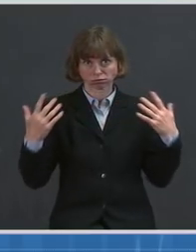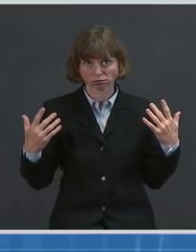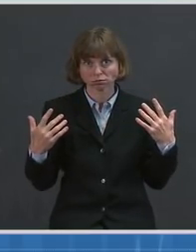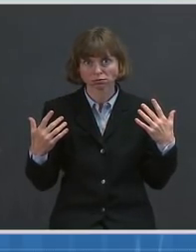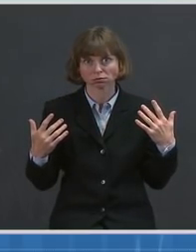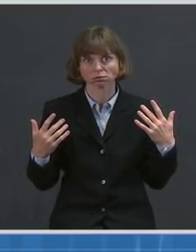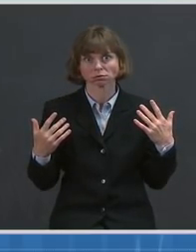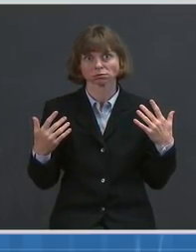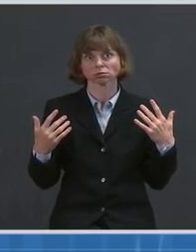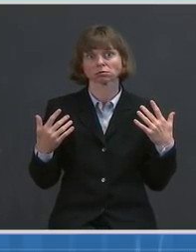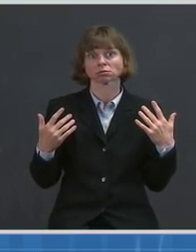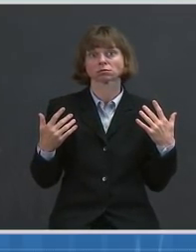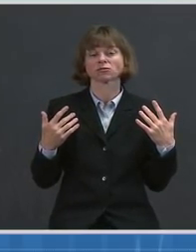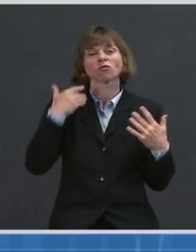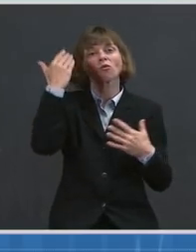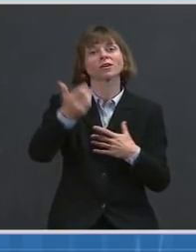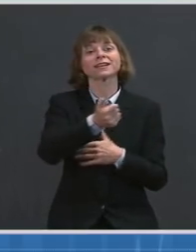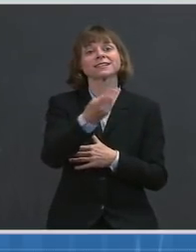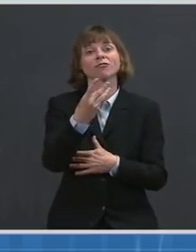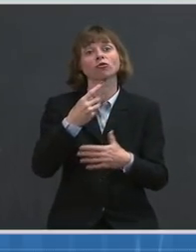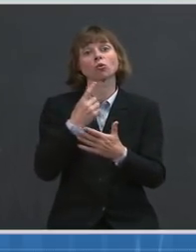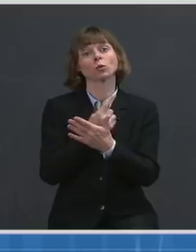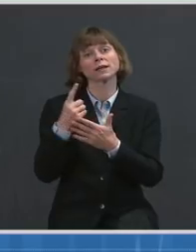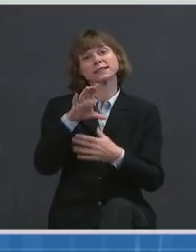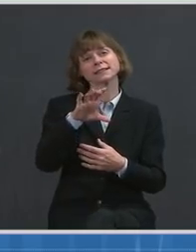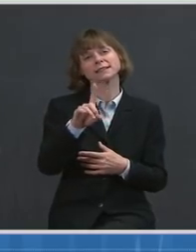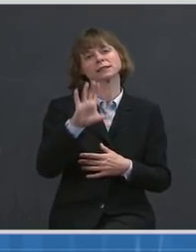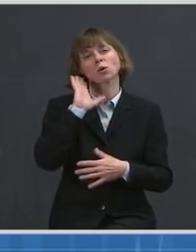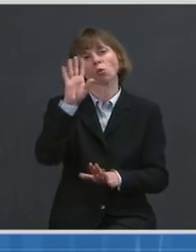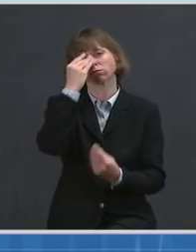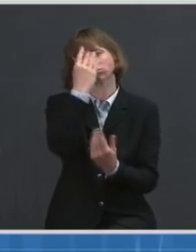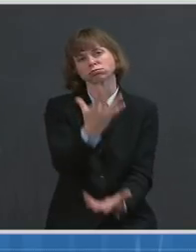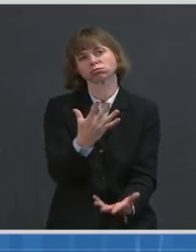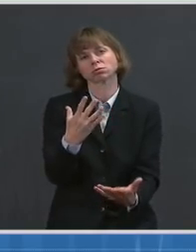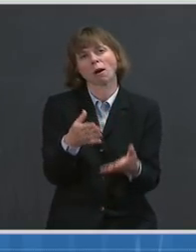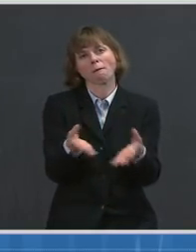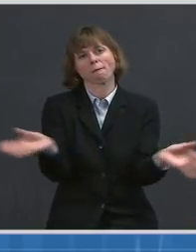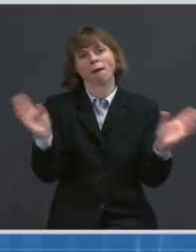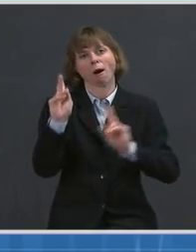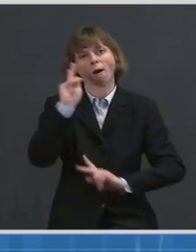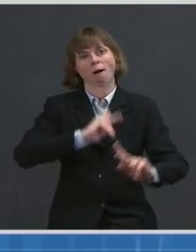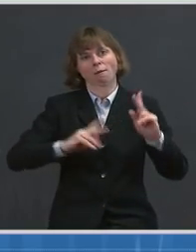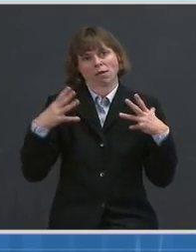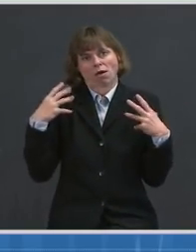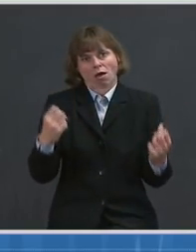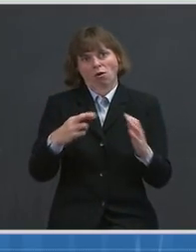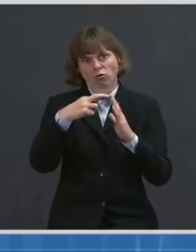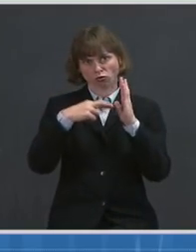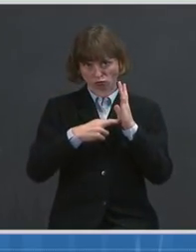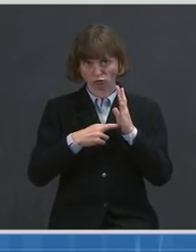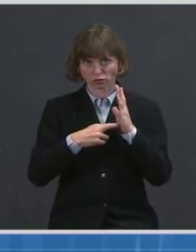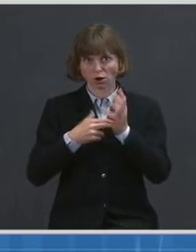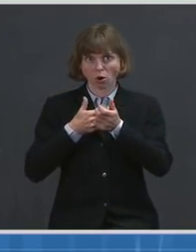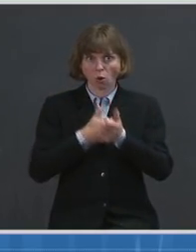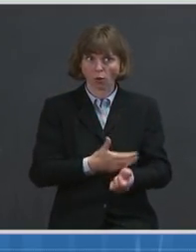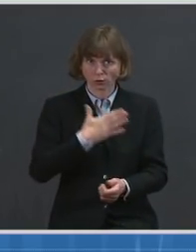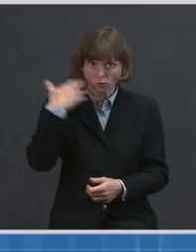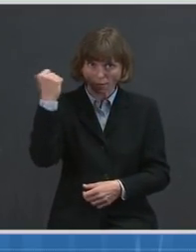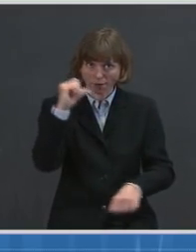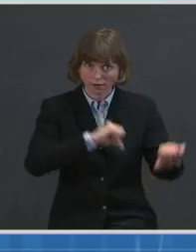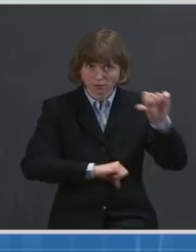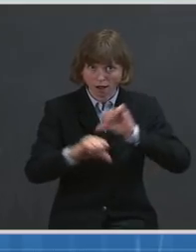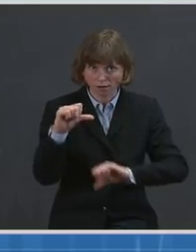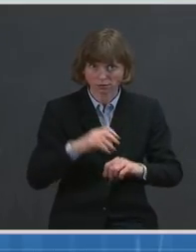Across the next several weeks, the CDC will provide public health guidance based on the best available science and the